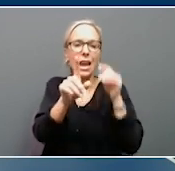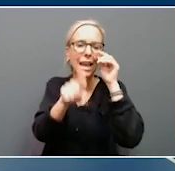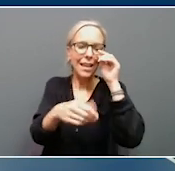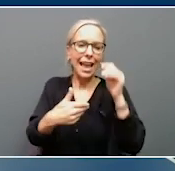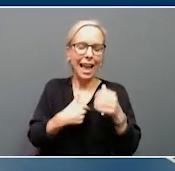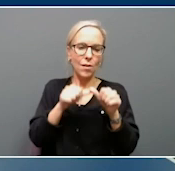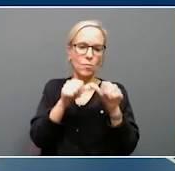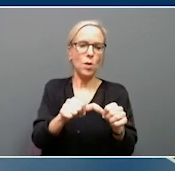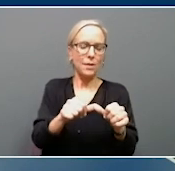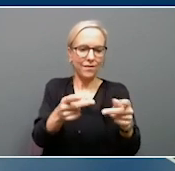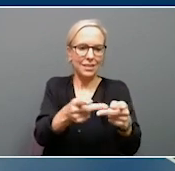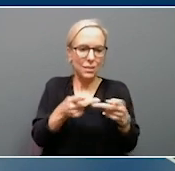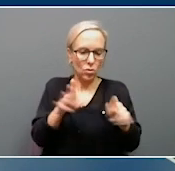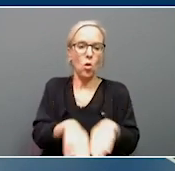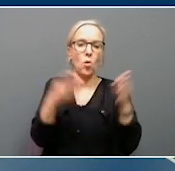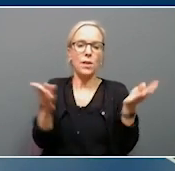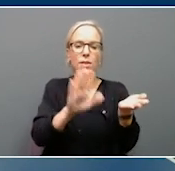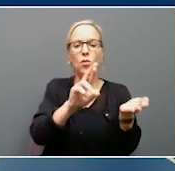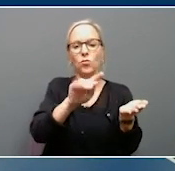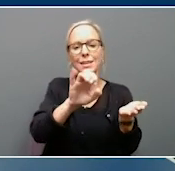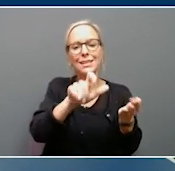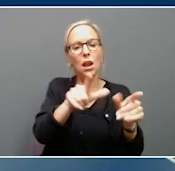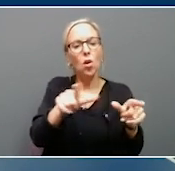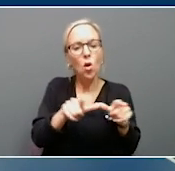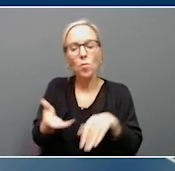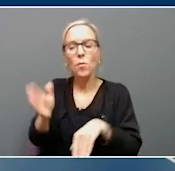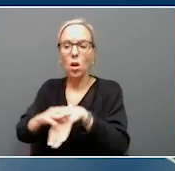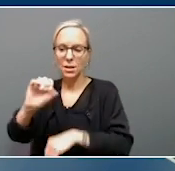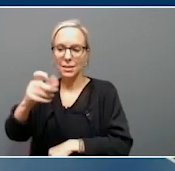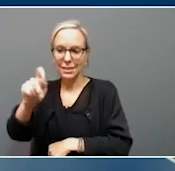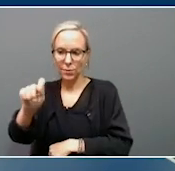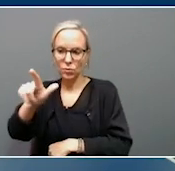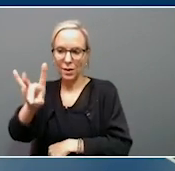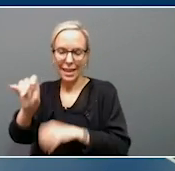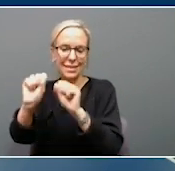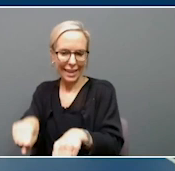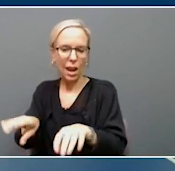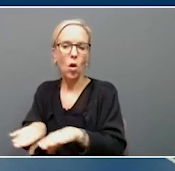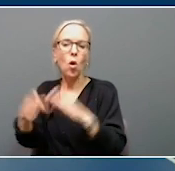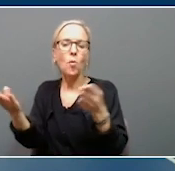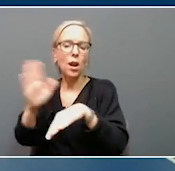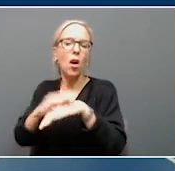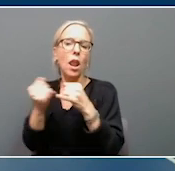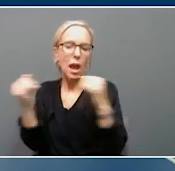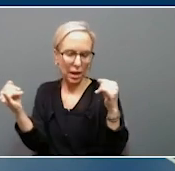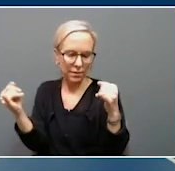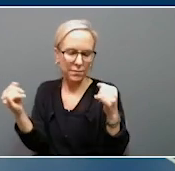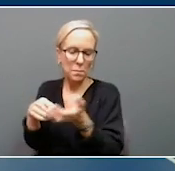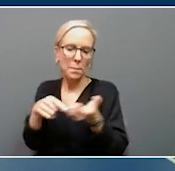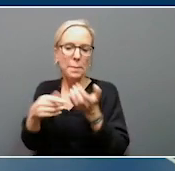to open the retail location, but will on September 28th be able to open an online partnership